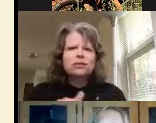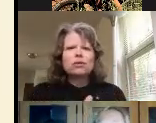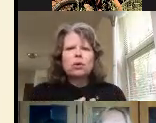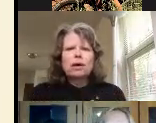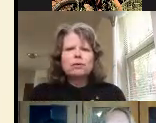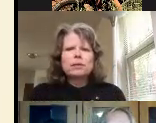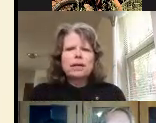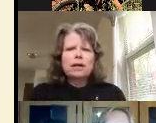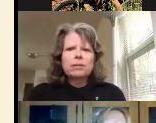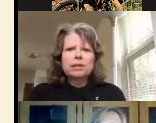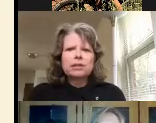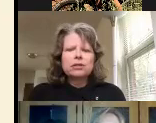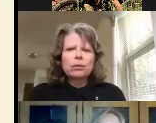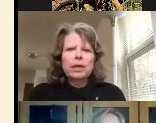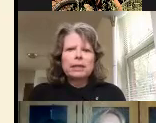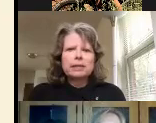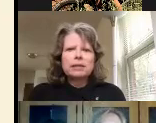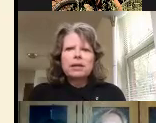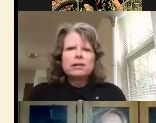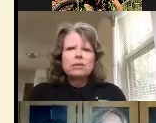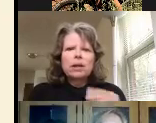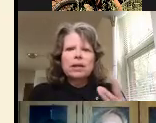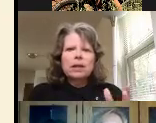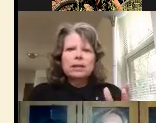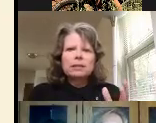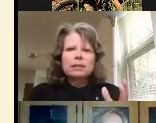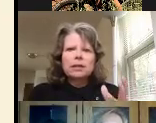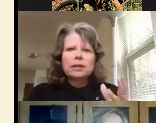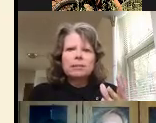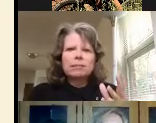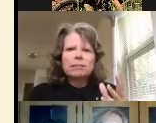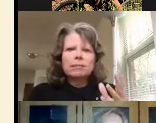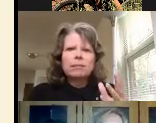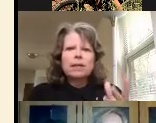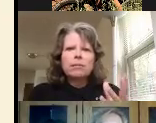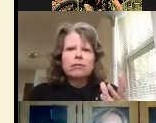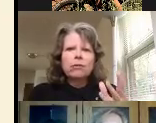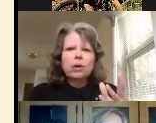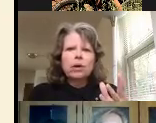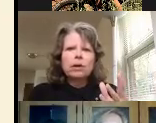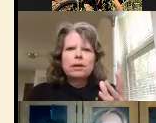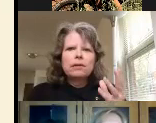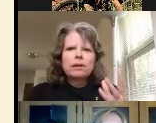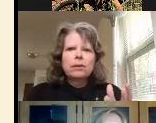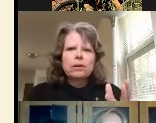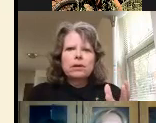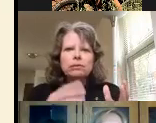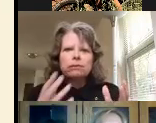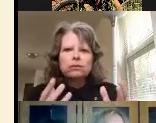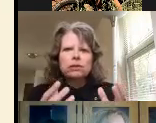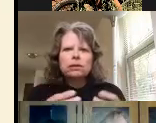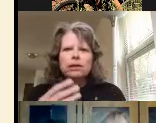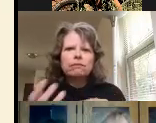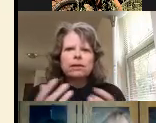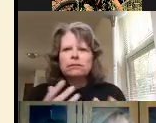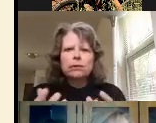additional problems that combination creates you cannot um make up for the hearing loss with